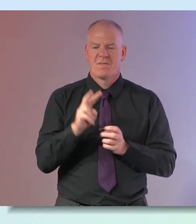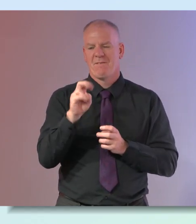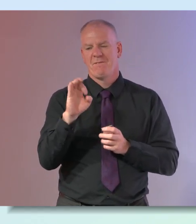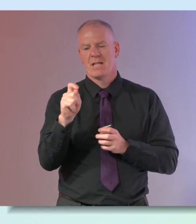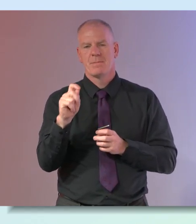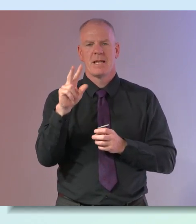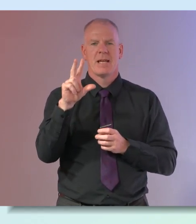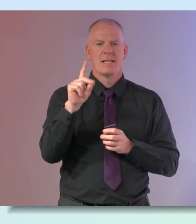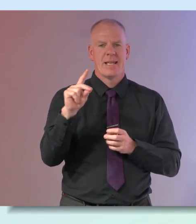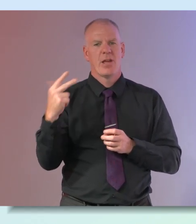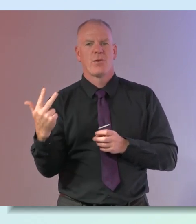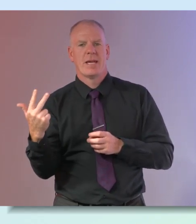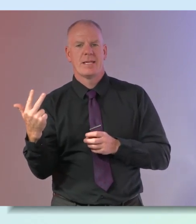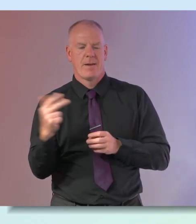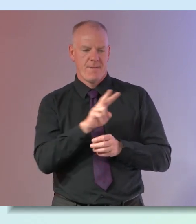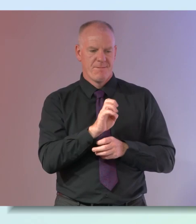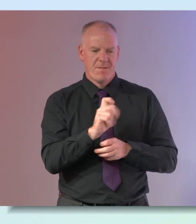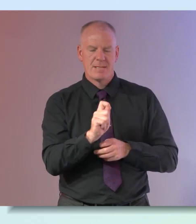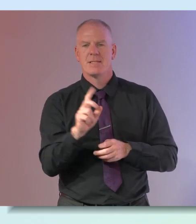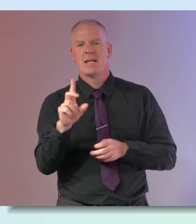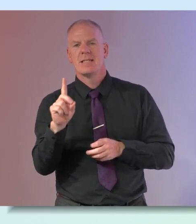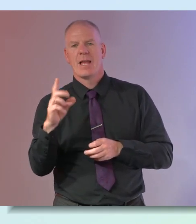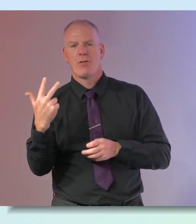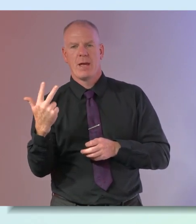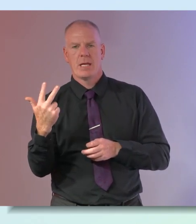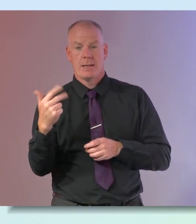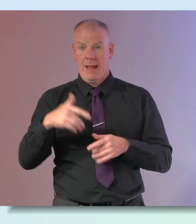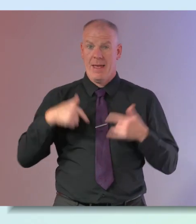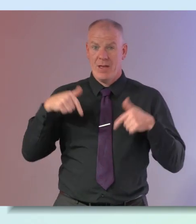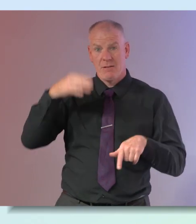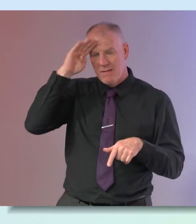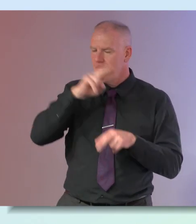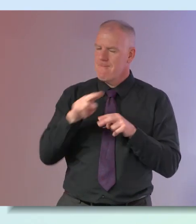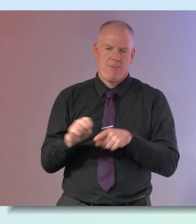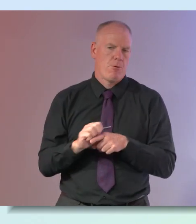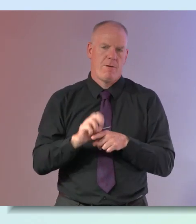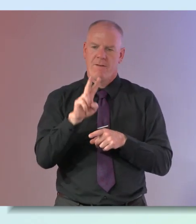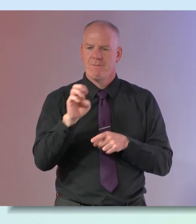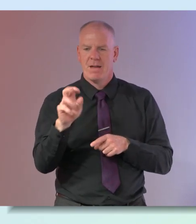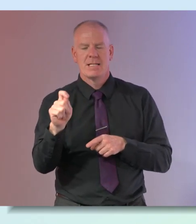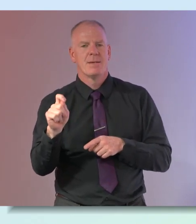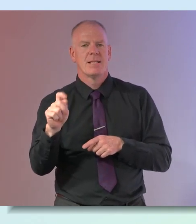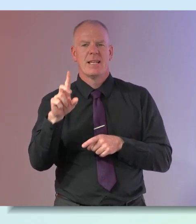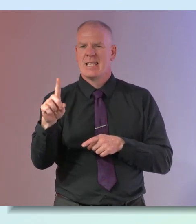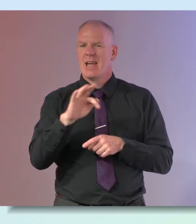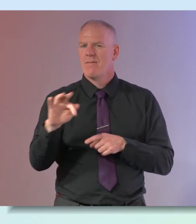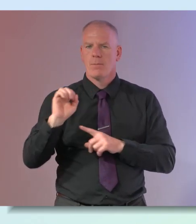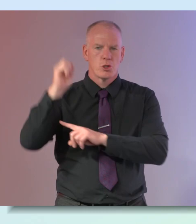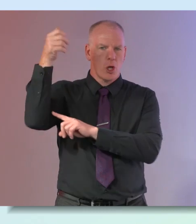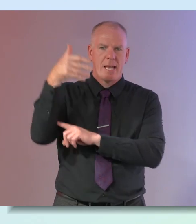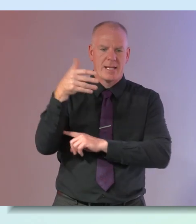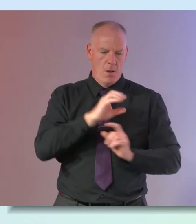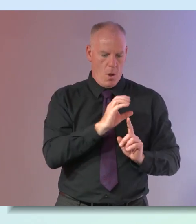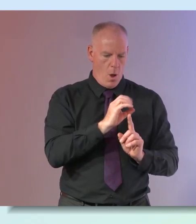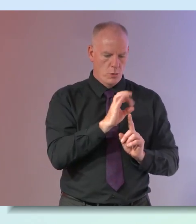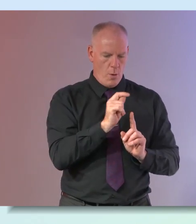very large bodies of evidence to suggest particularly living in ireland we will not get enough vitamin d from sunlight from october through to